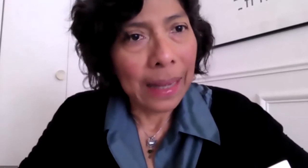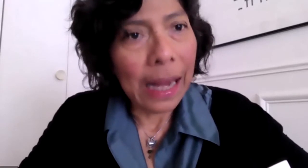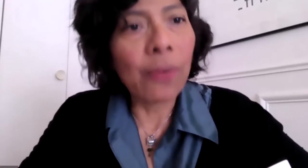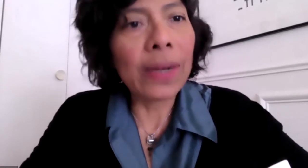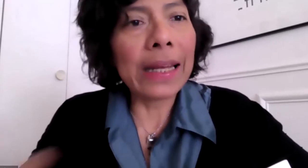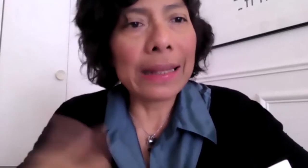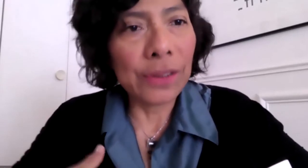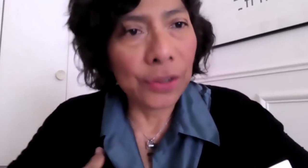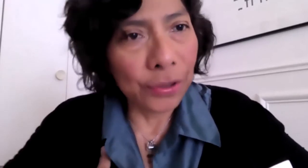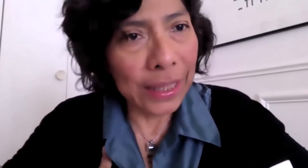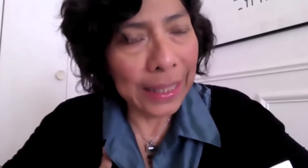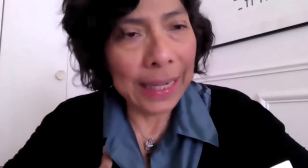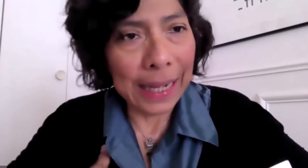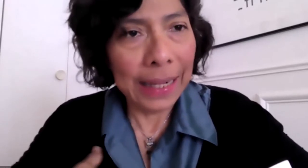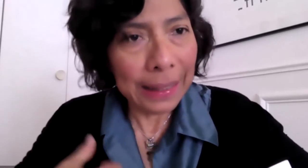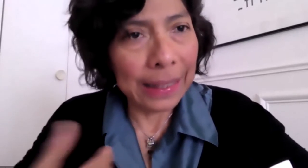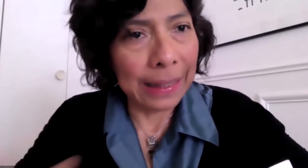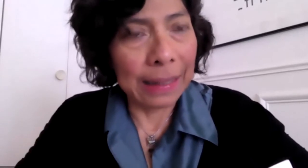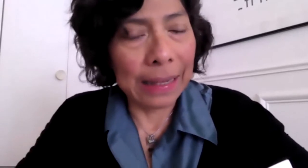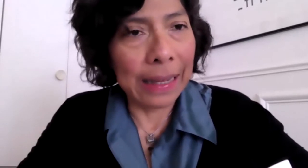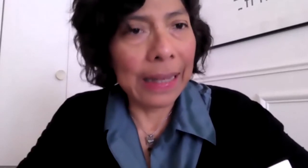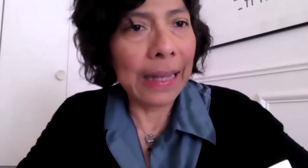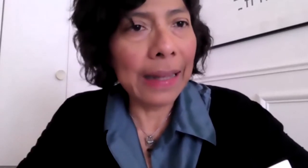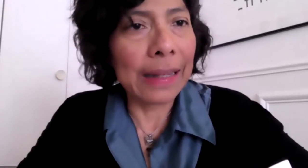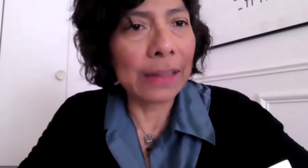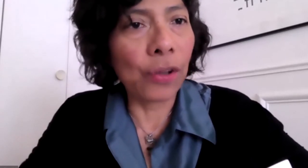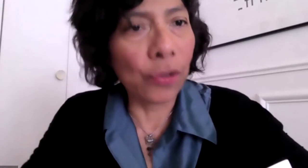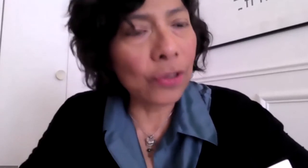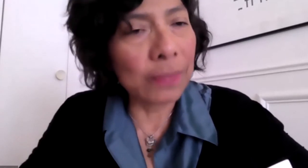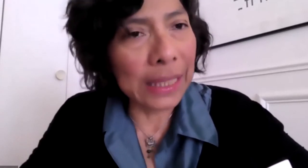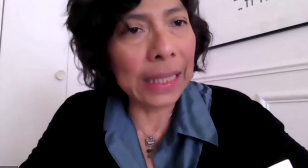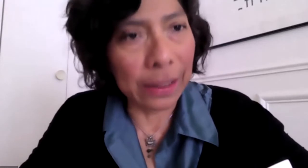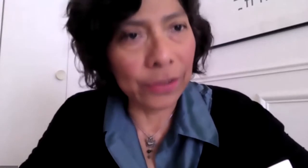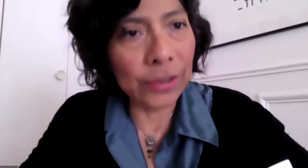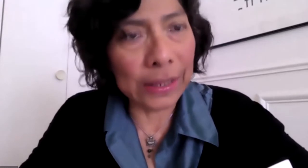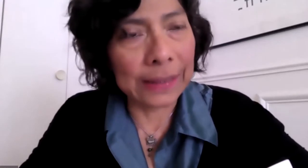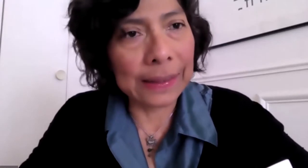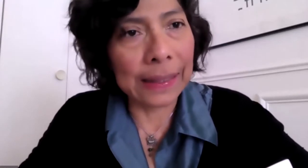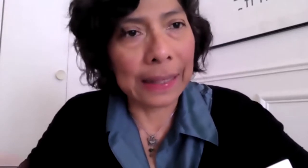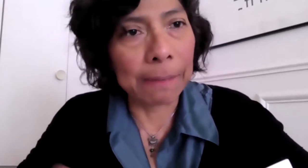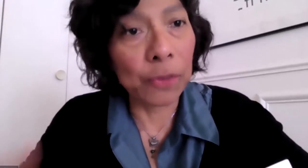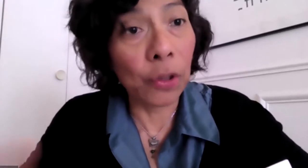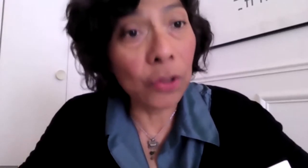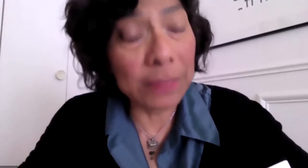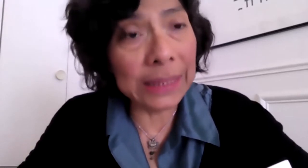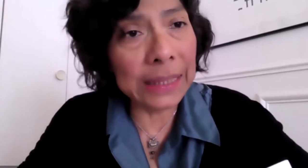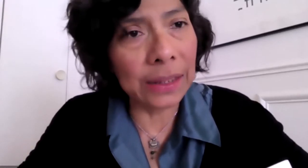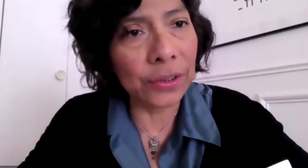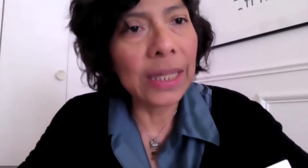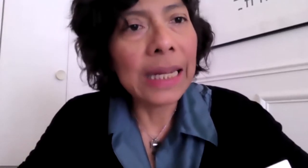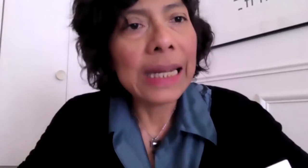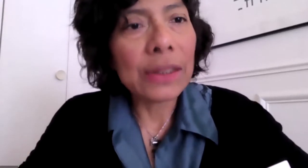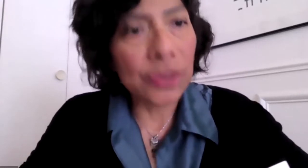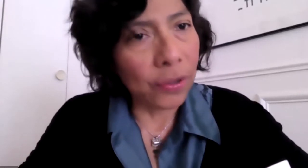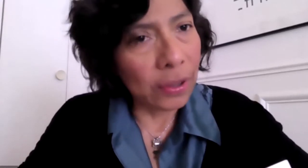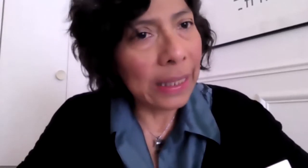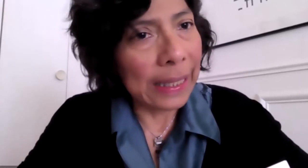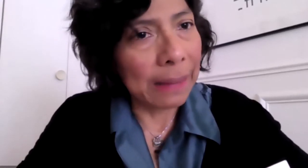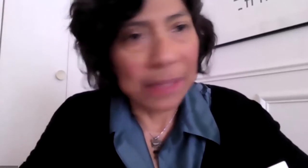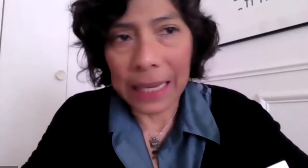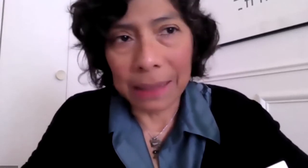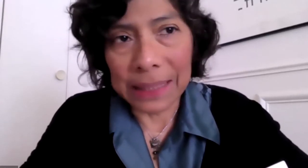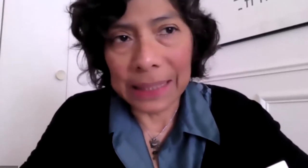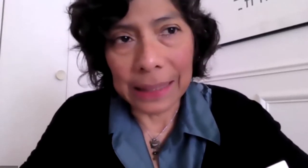doesn't disappear. Even if I say that all Mexicans and all